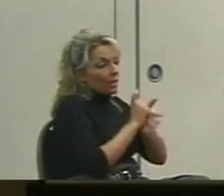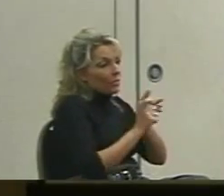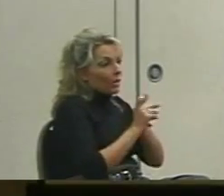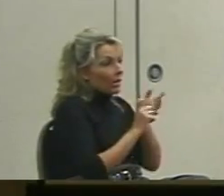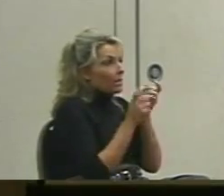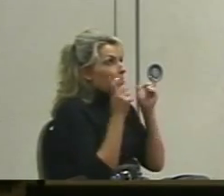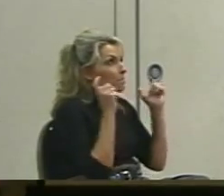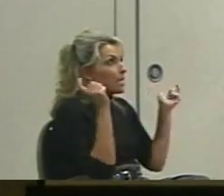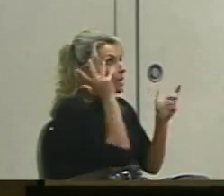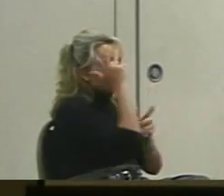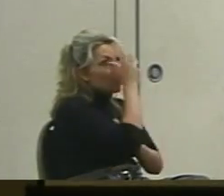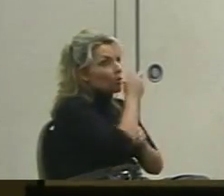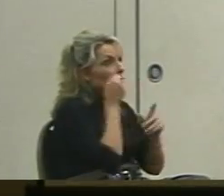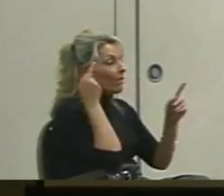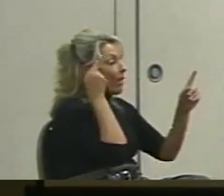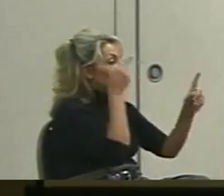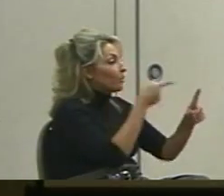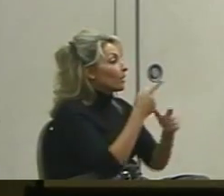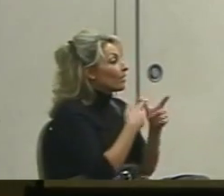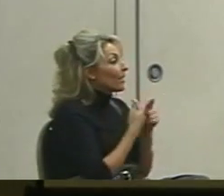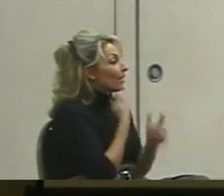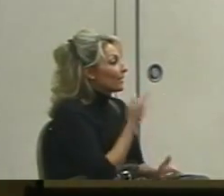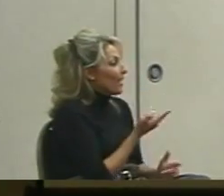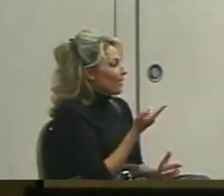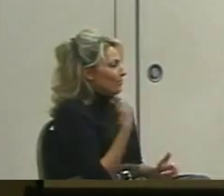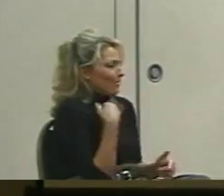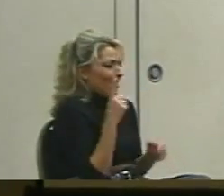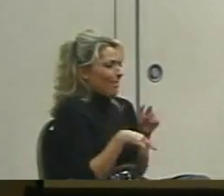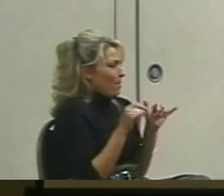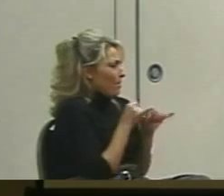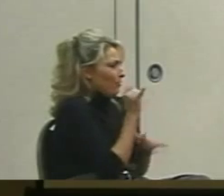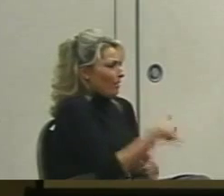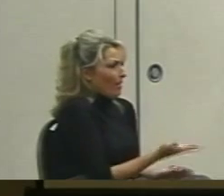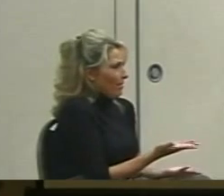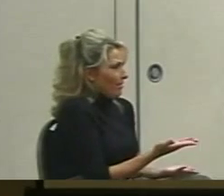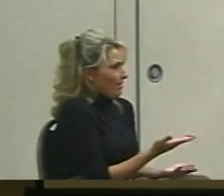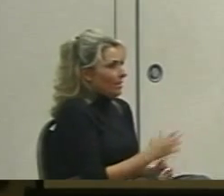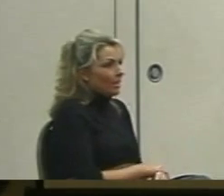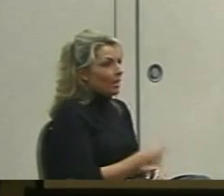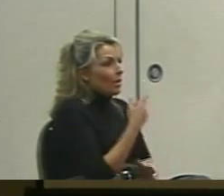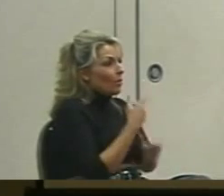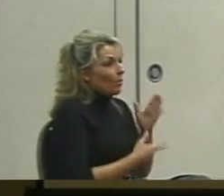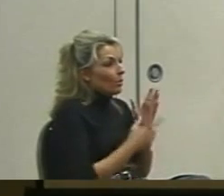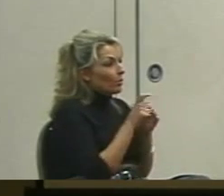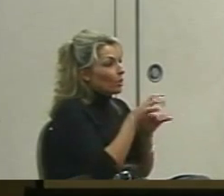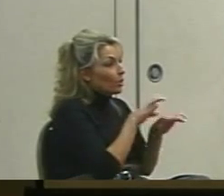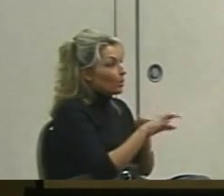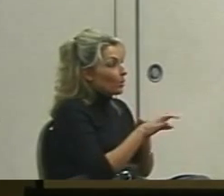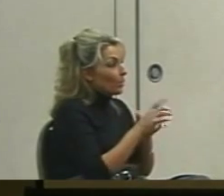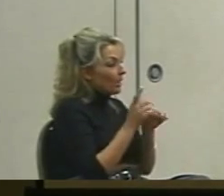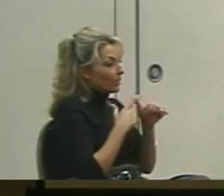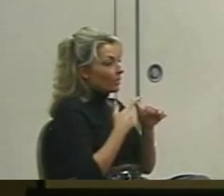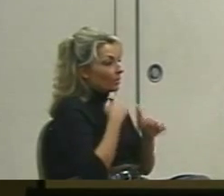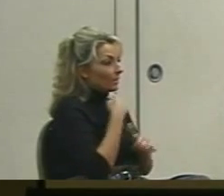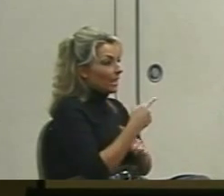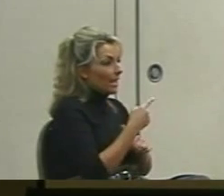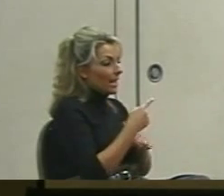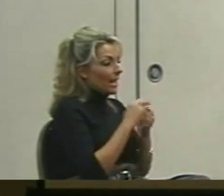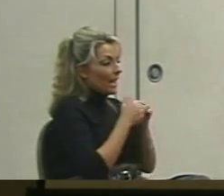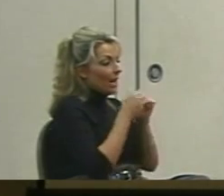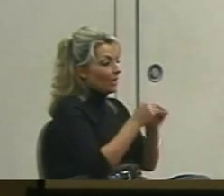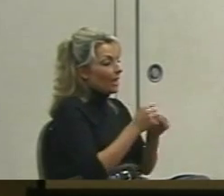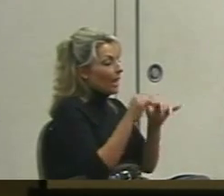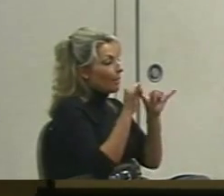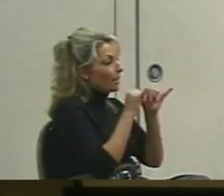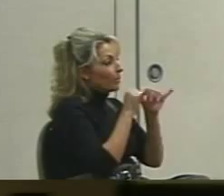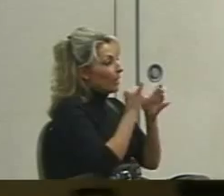beautiful objective and then say, I can't measure that. What you should do is first say, how can I measure